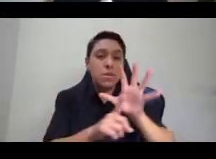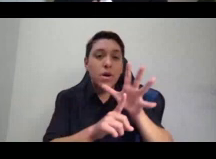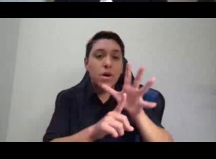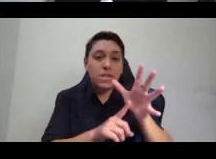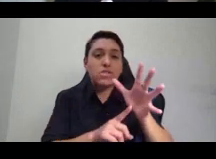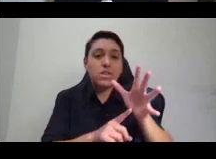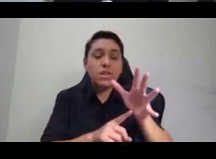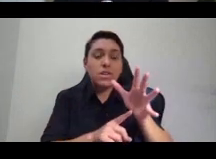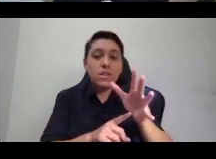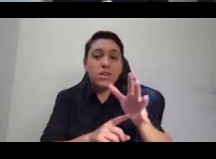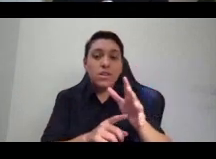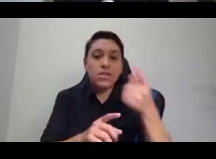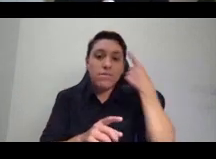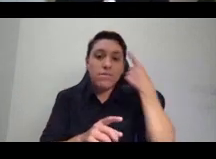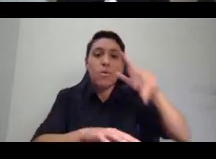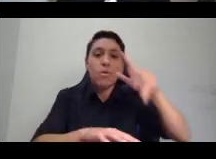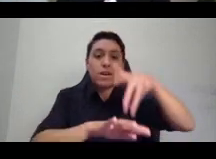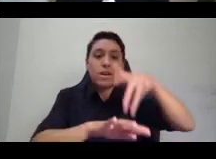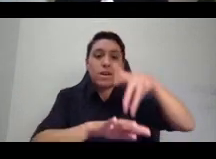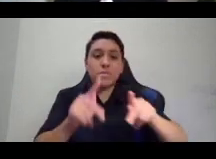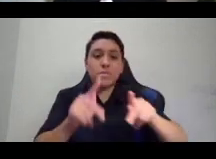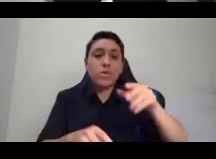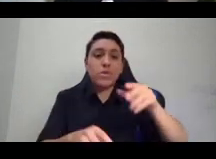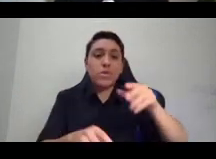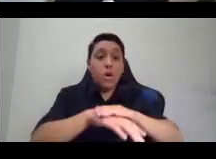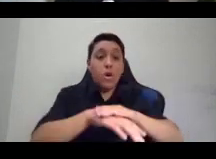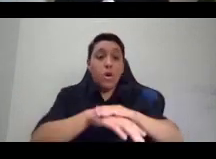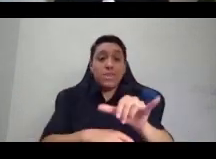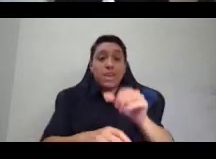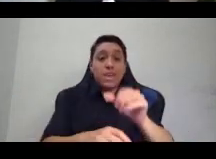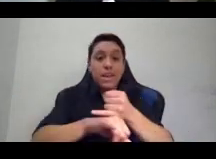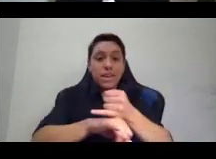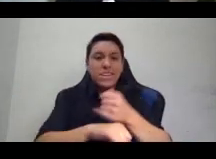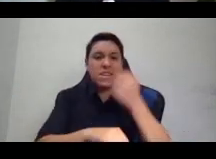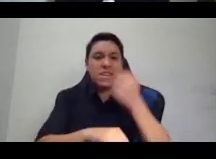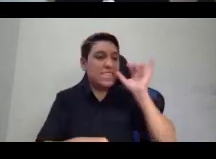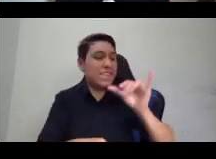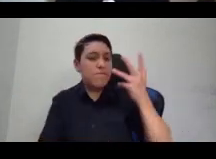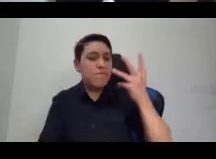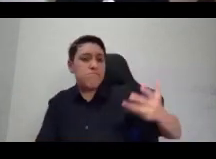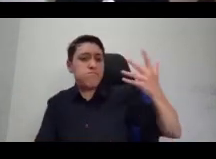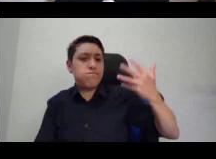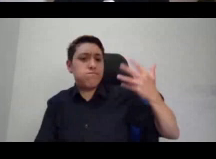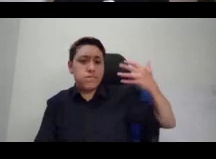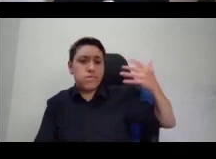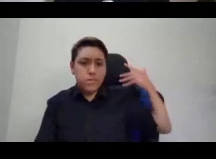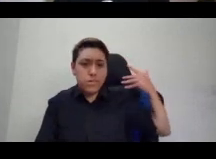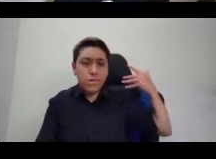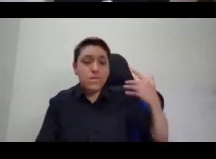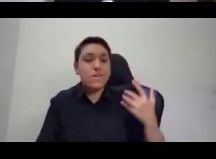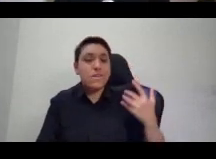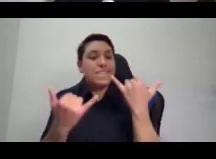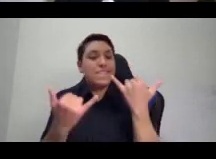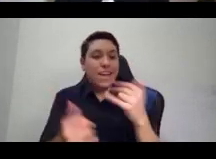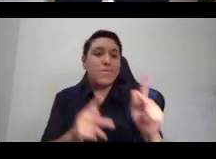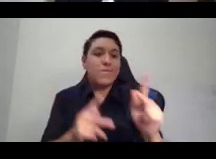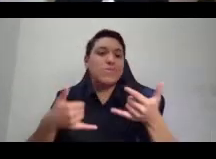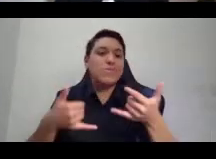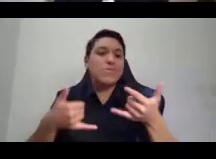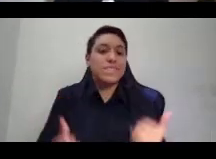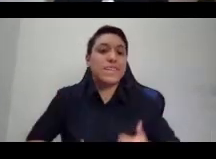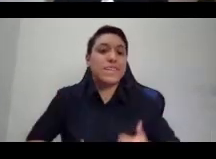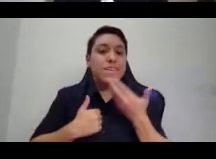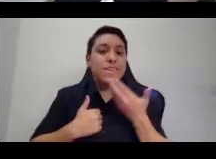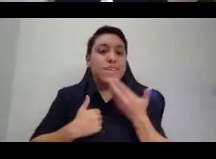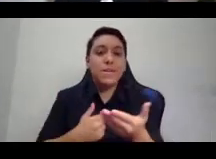people on Turtle Island, is because of that legacy of interconnection that was stewarded and cared for by the Lenape. And the